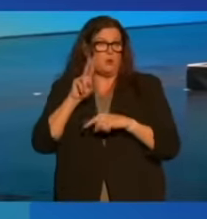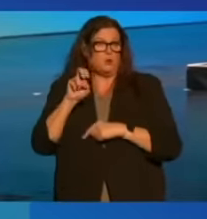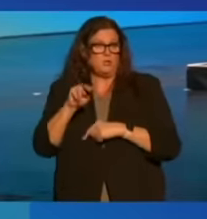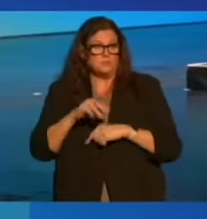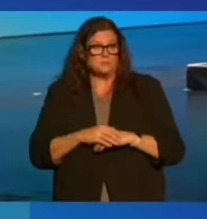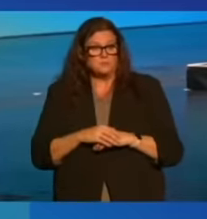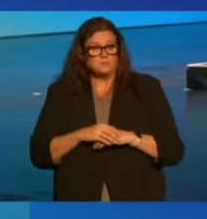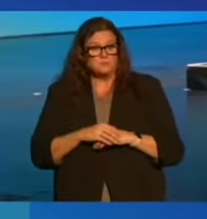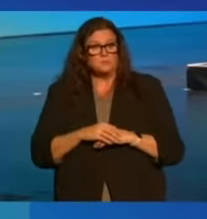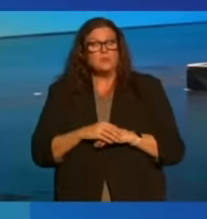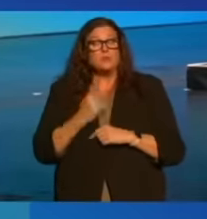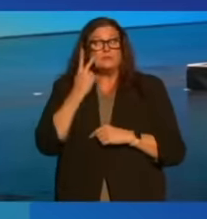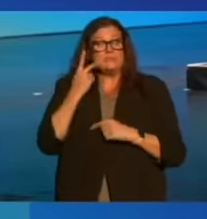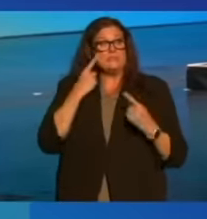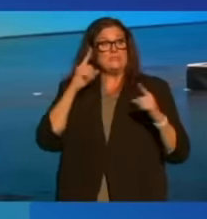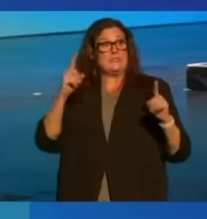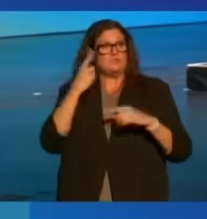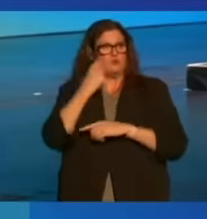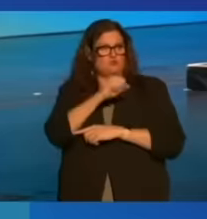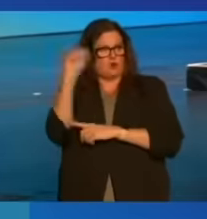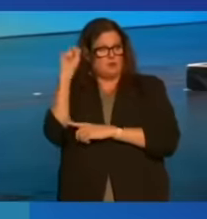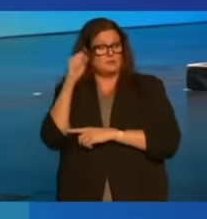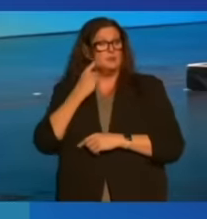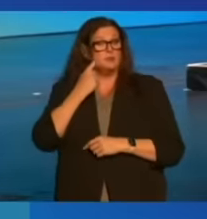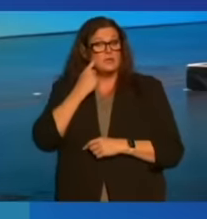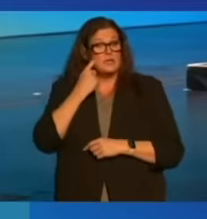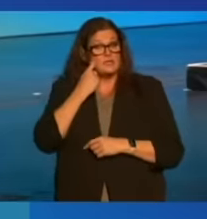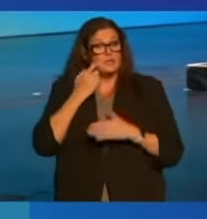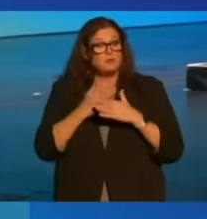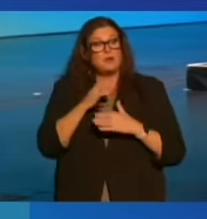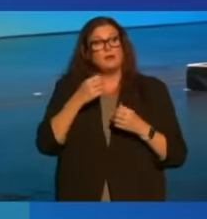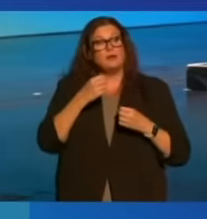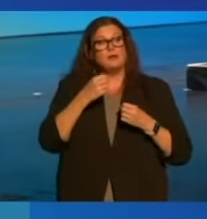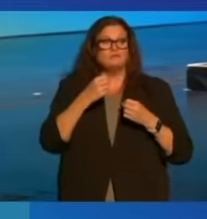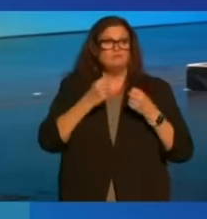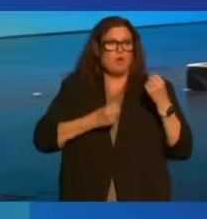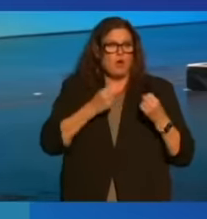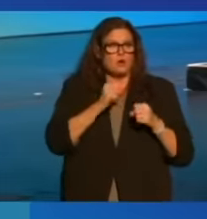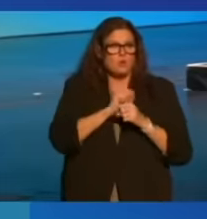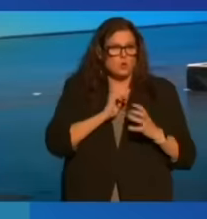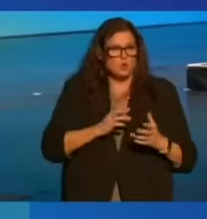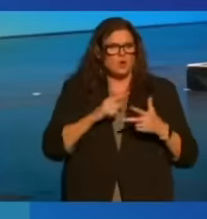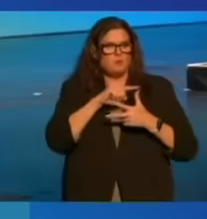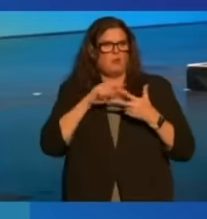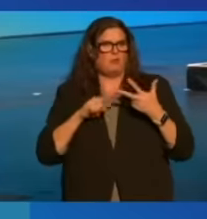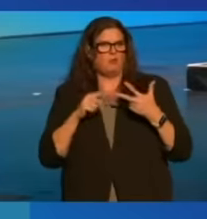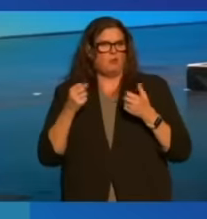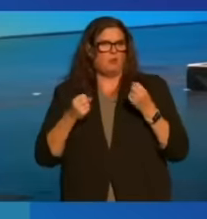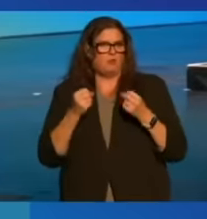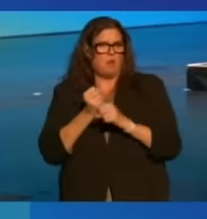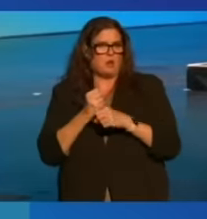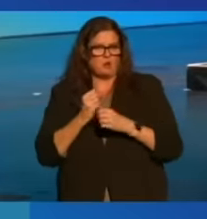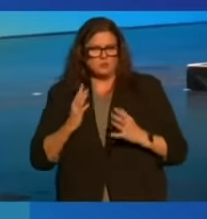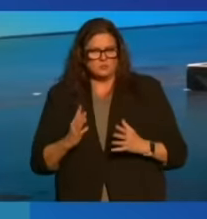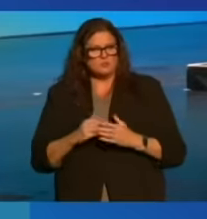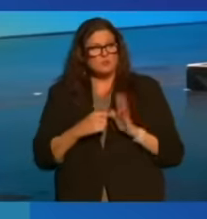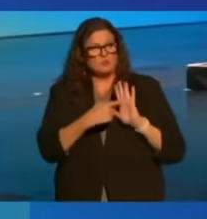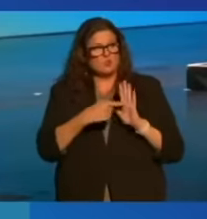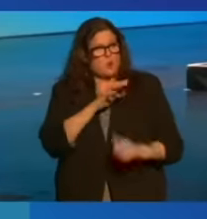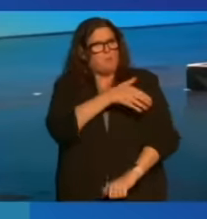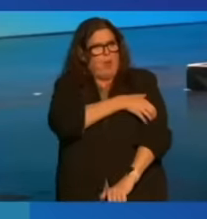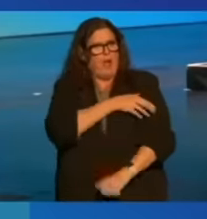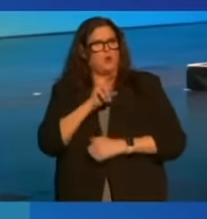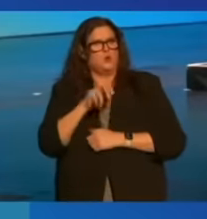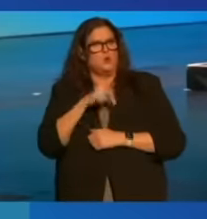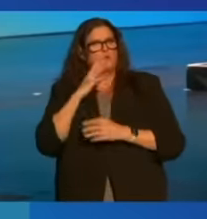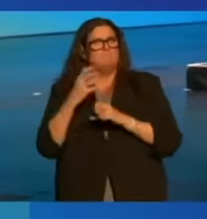And we've also seen successful strikes, most recently between autoworkers and the big three automakers, that show the power of